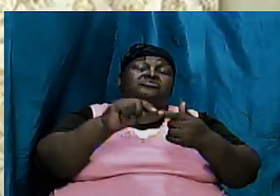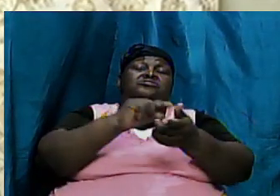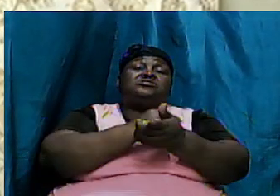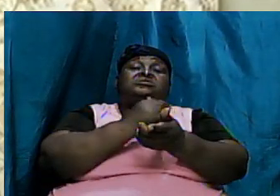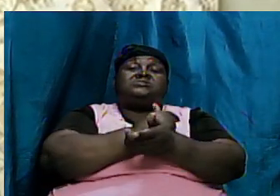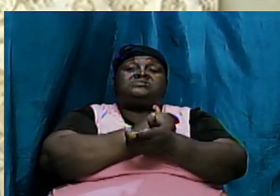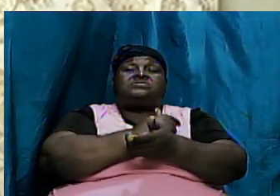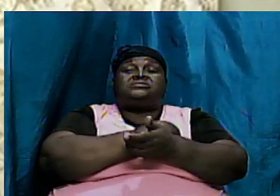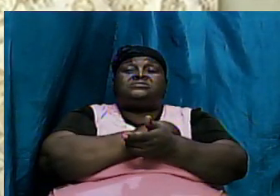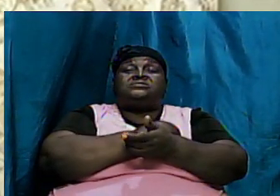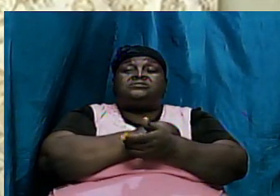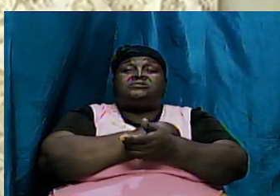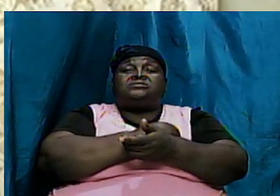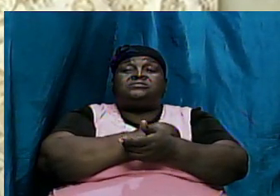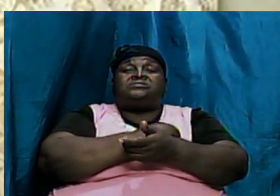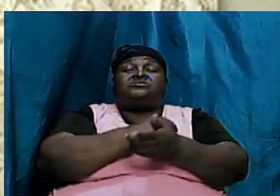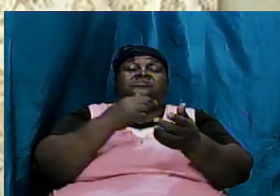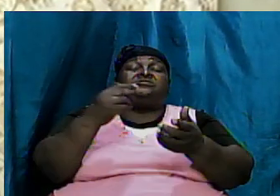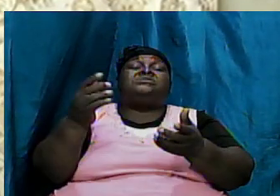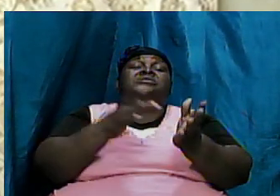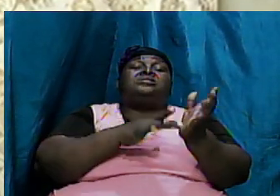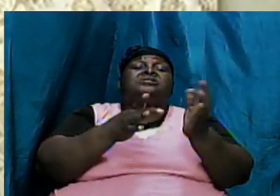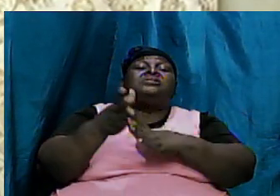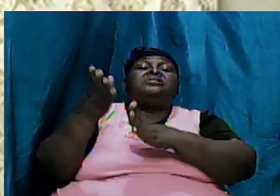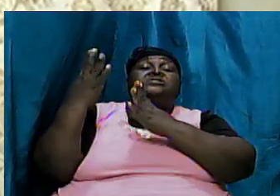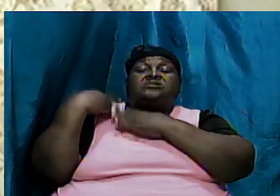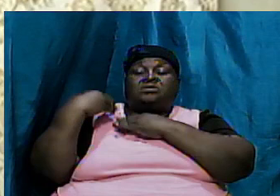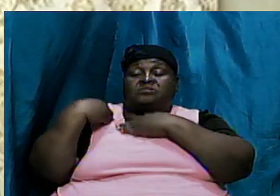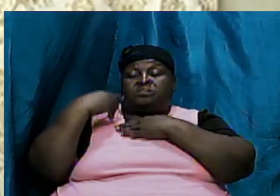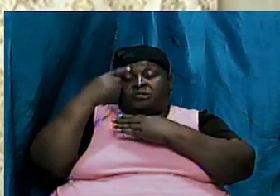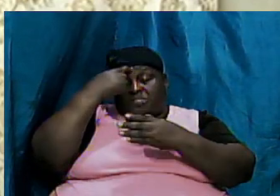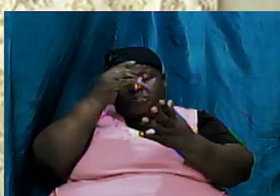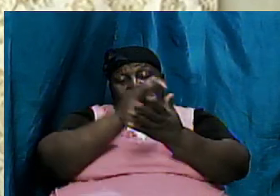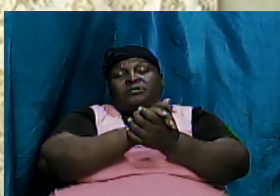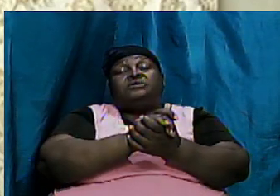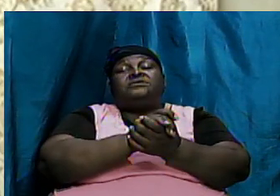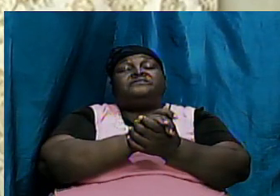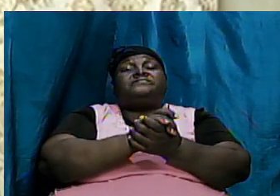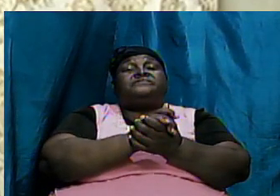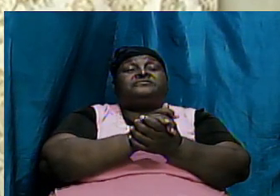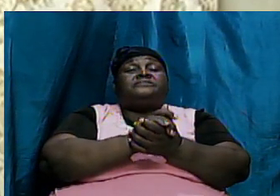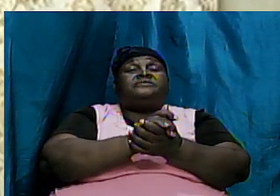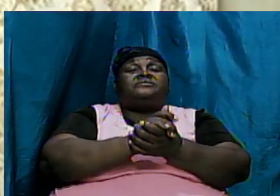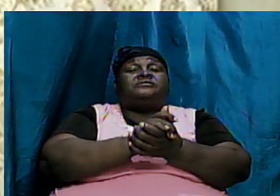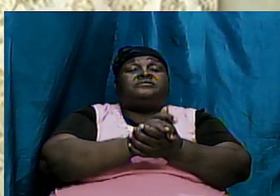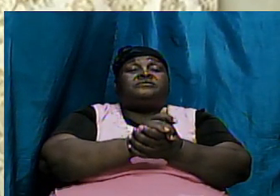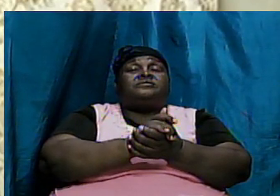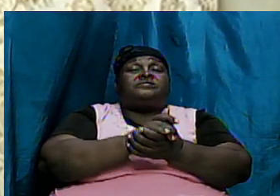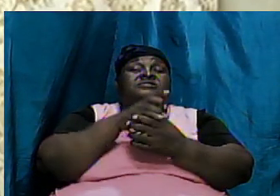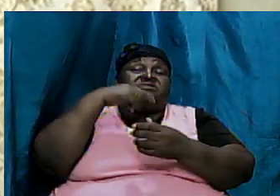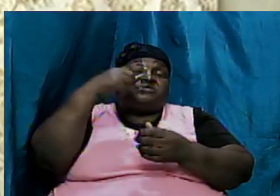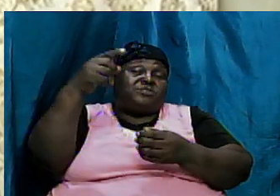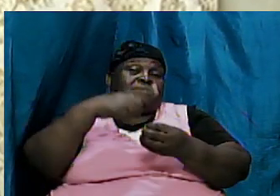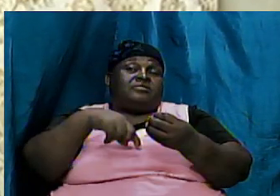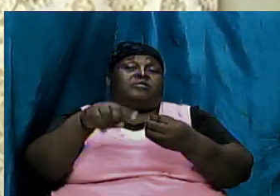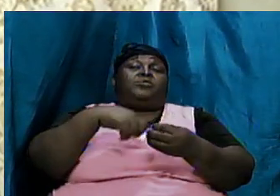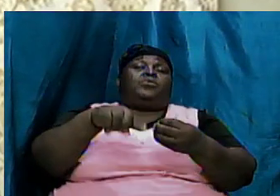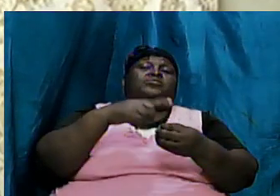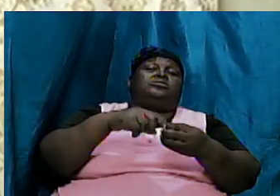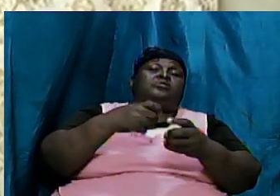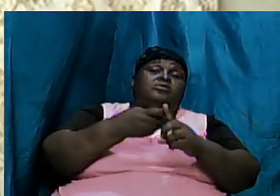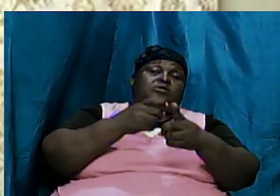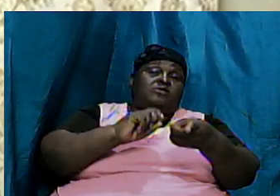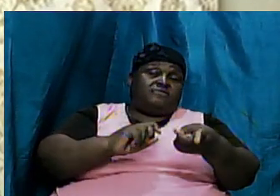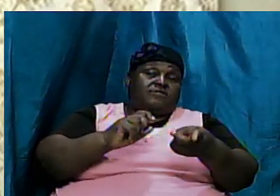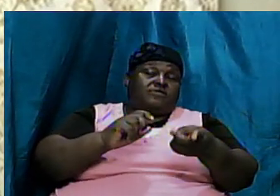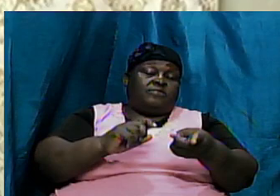that he accepted and believed and drew references from